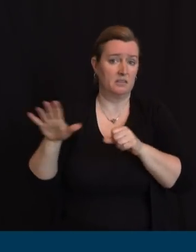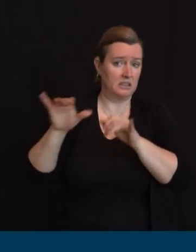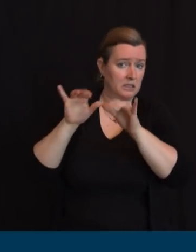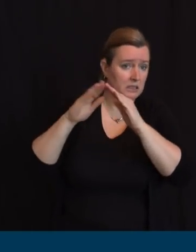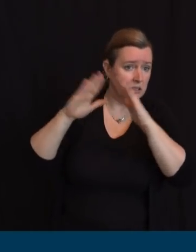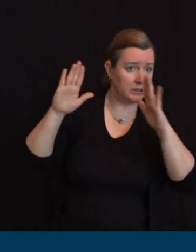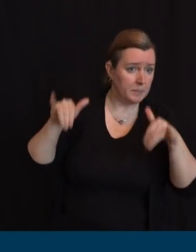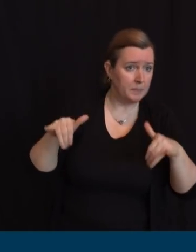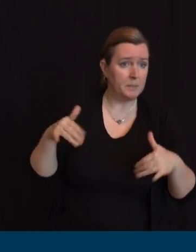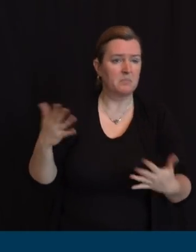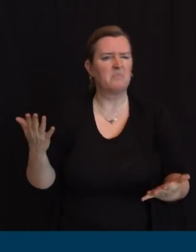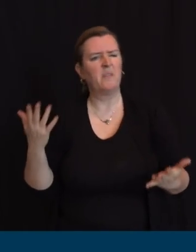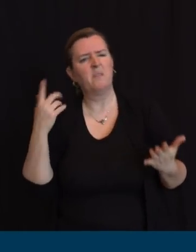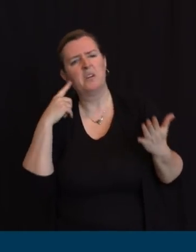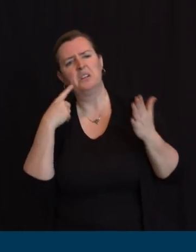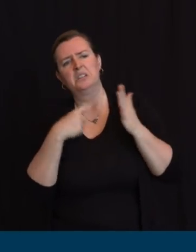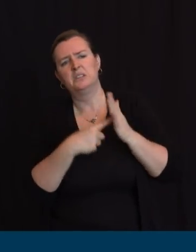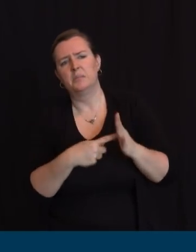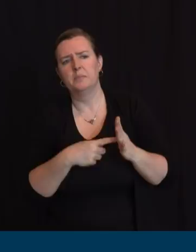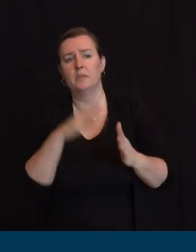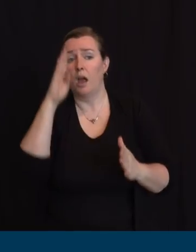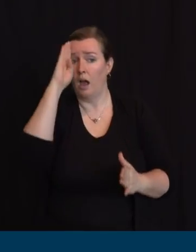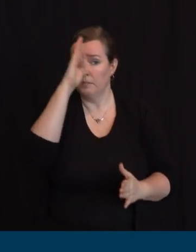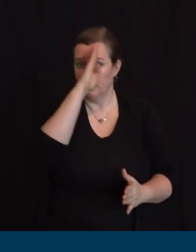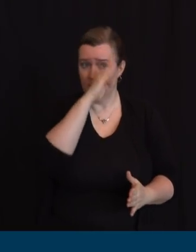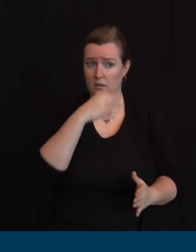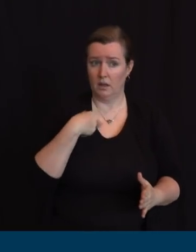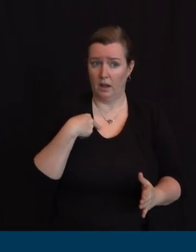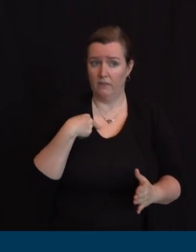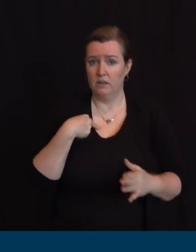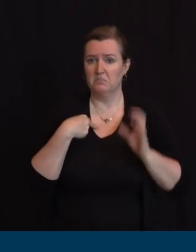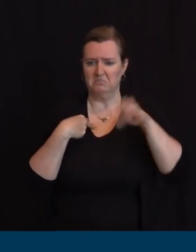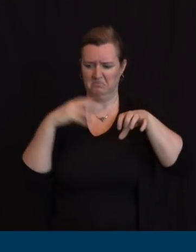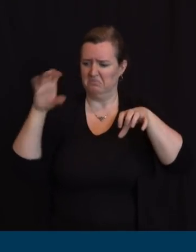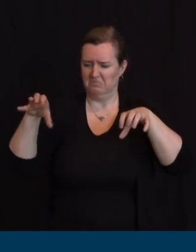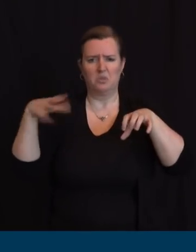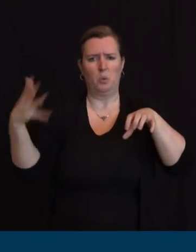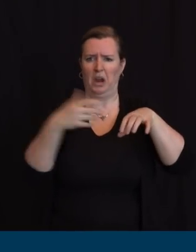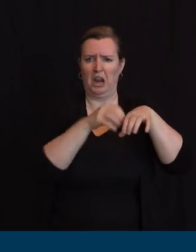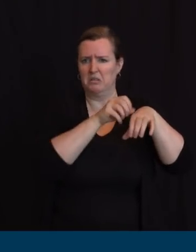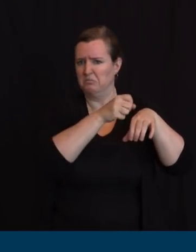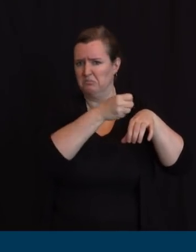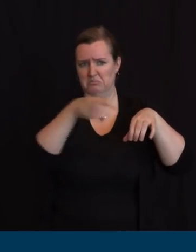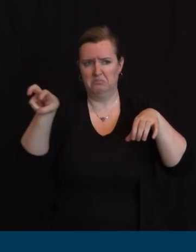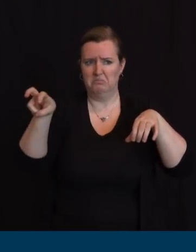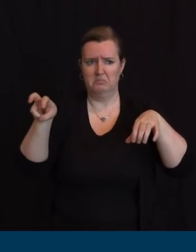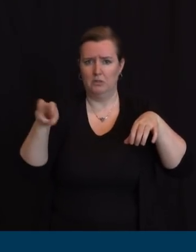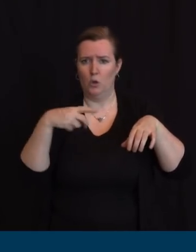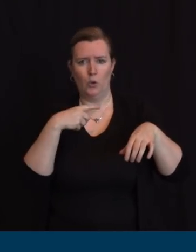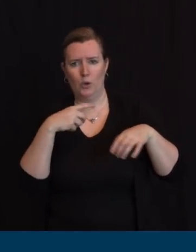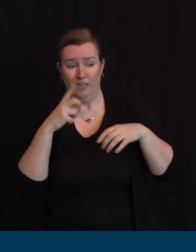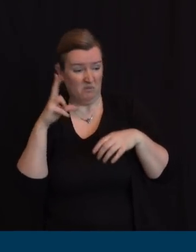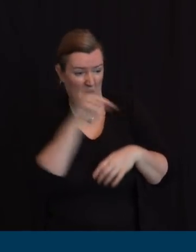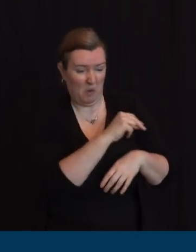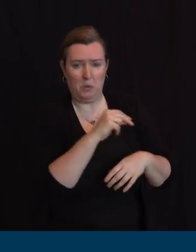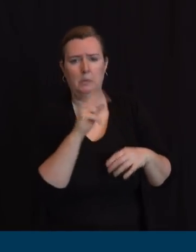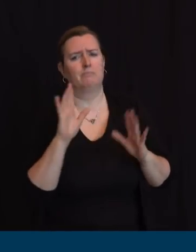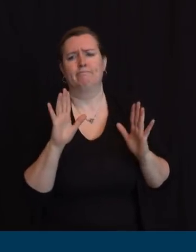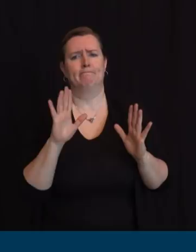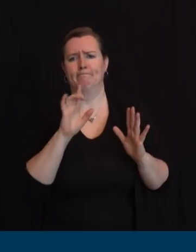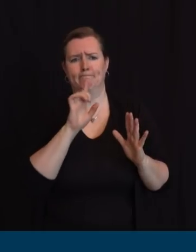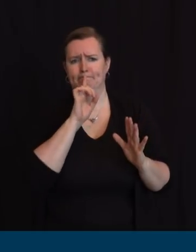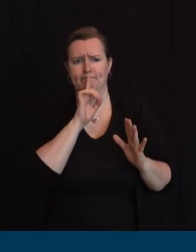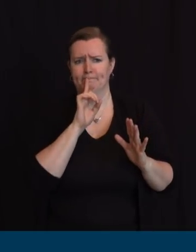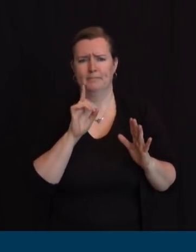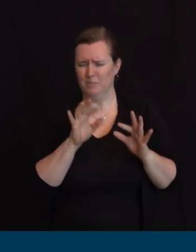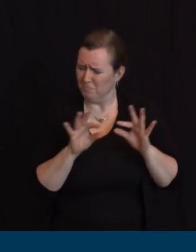it's whatever serves the patient the most and best at a certain point in time it's happening every day every day there